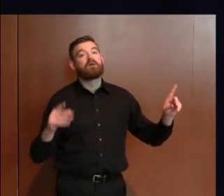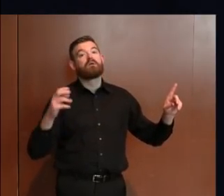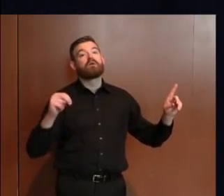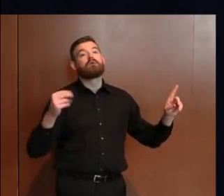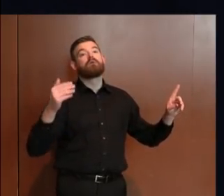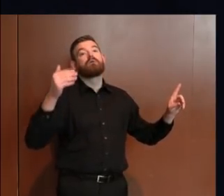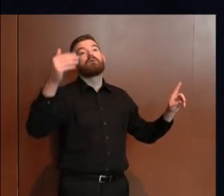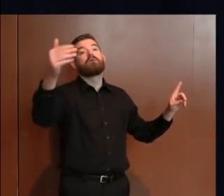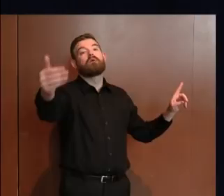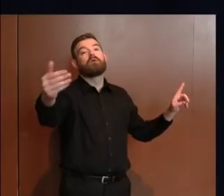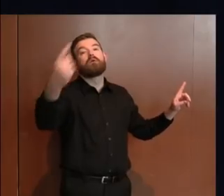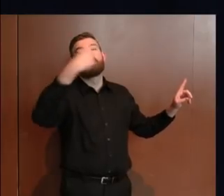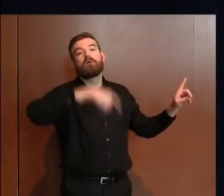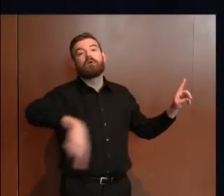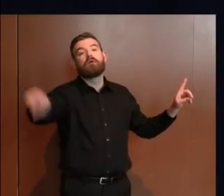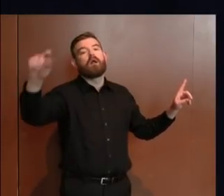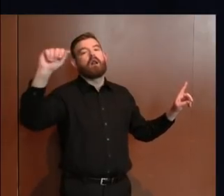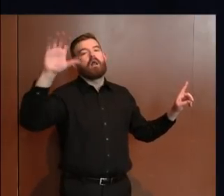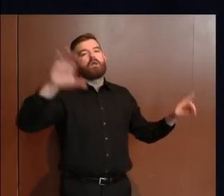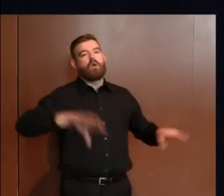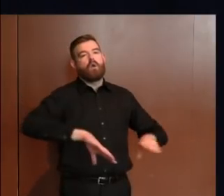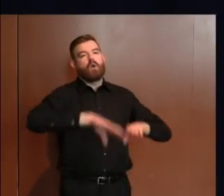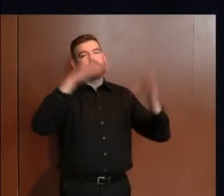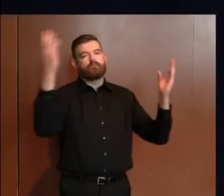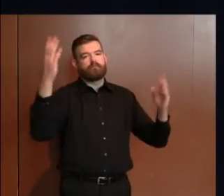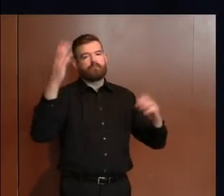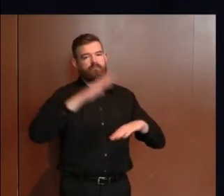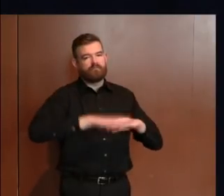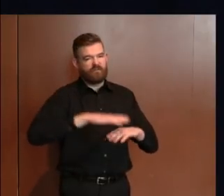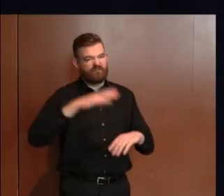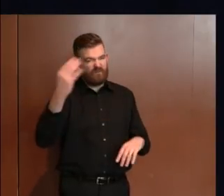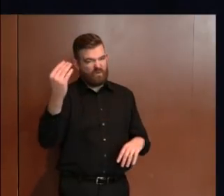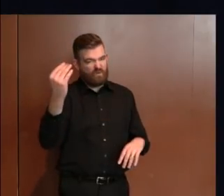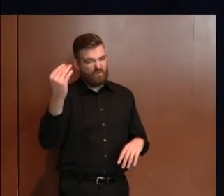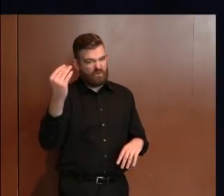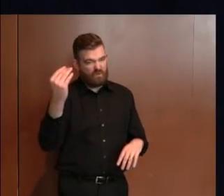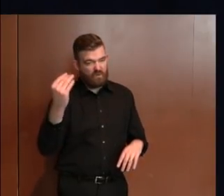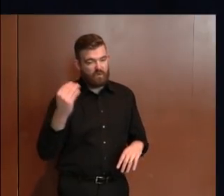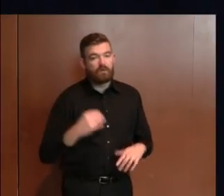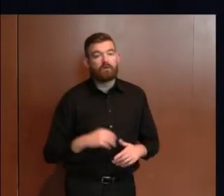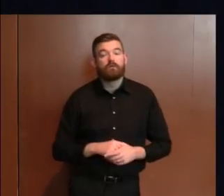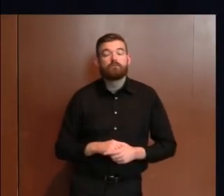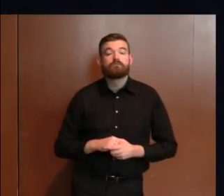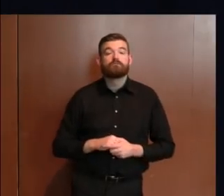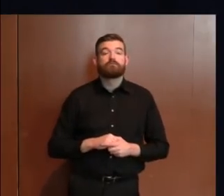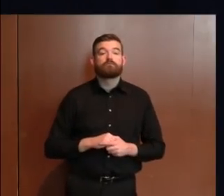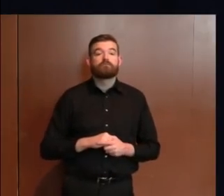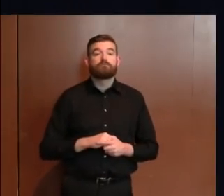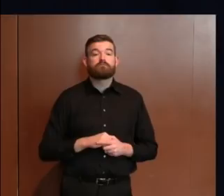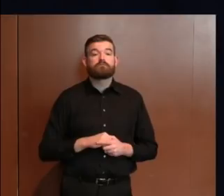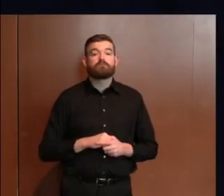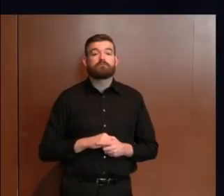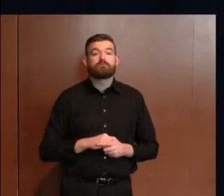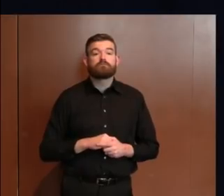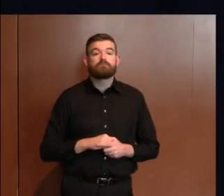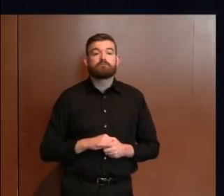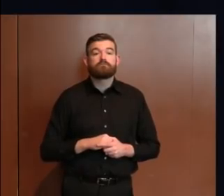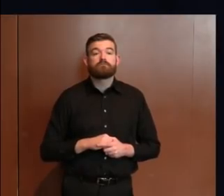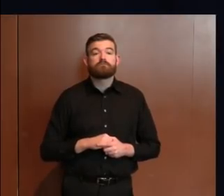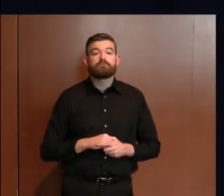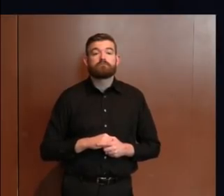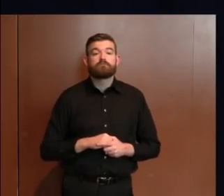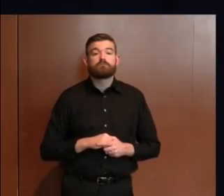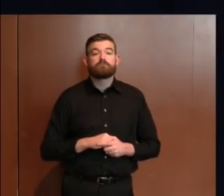City. That's correct. Got that? Perfect. As far as the overnight, really generally quiet. There was a subject